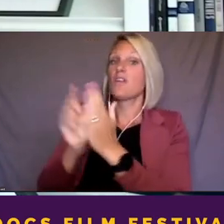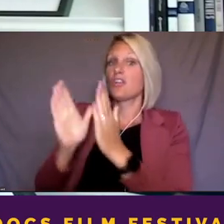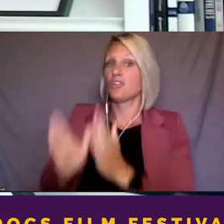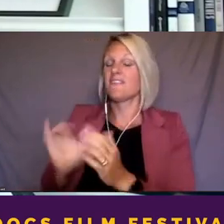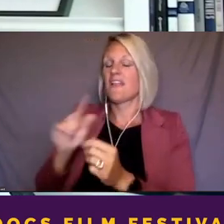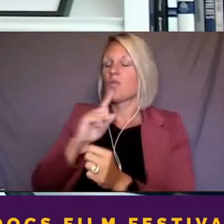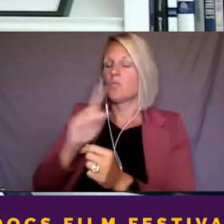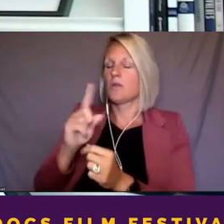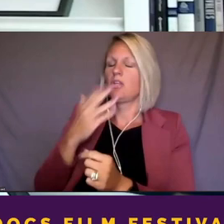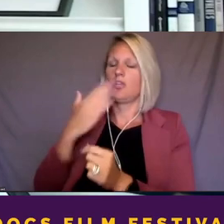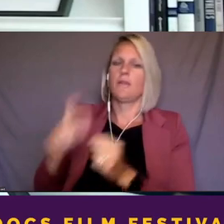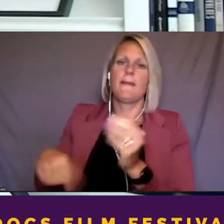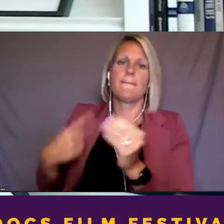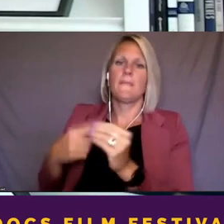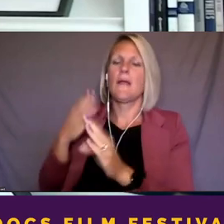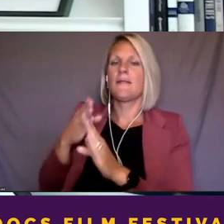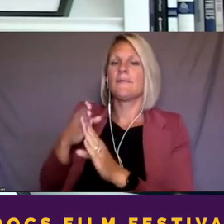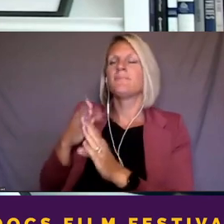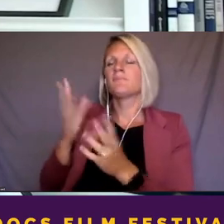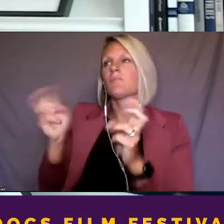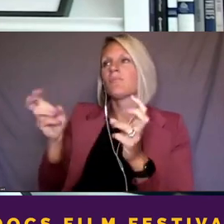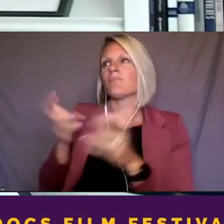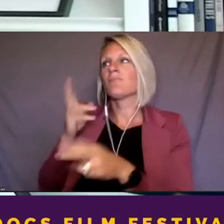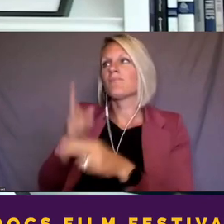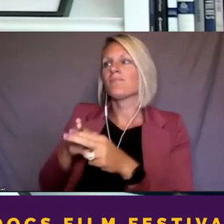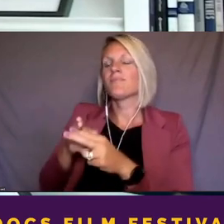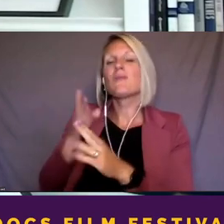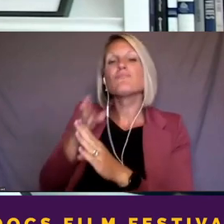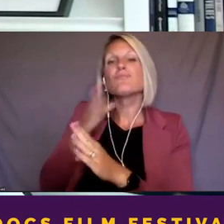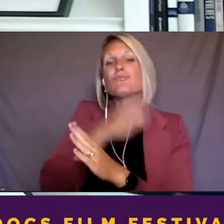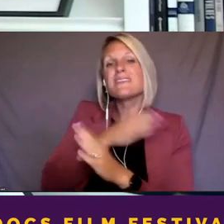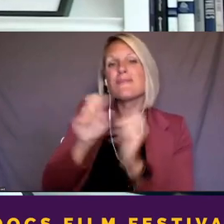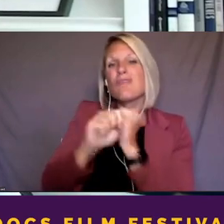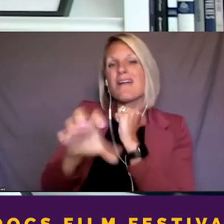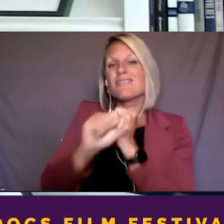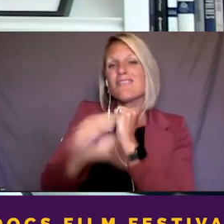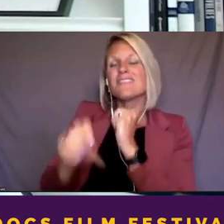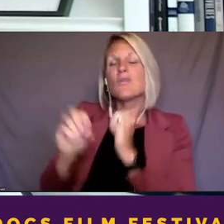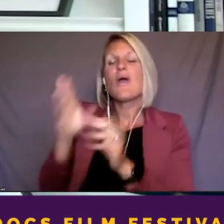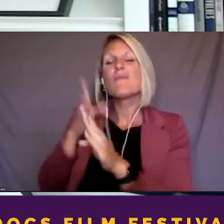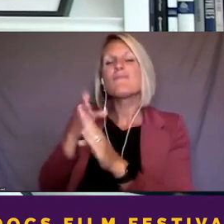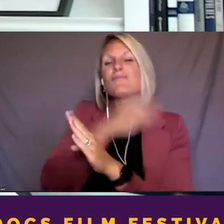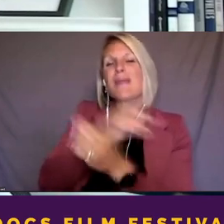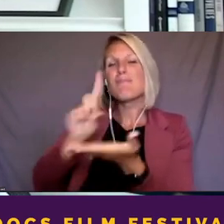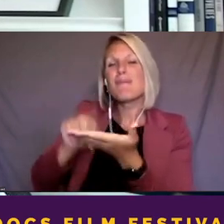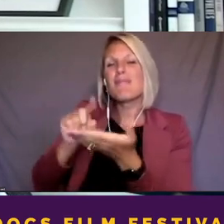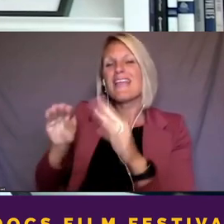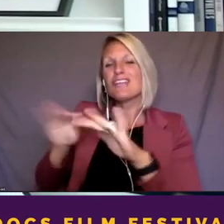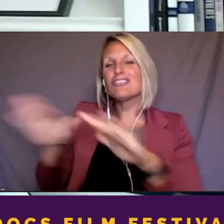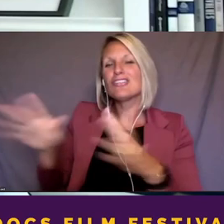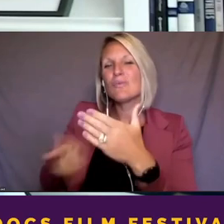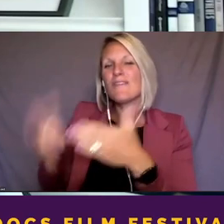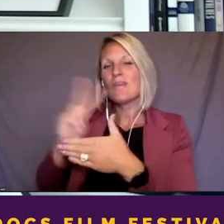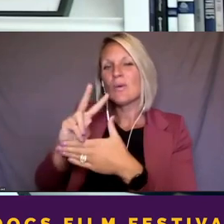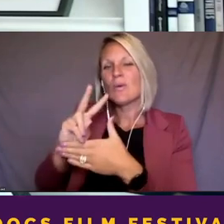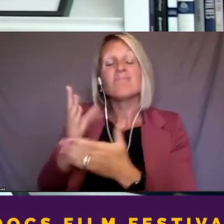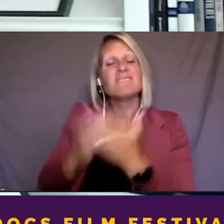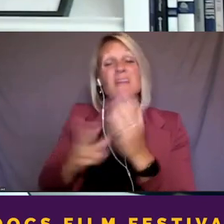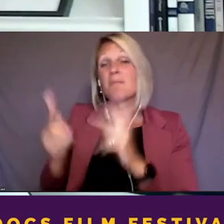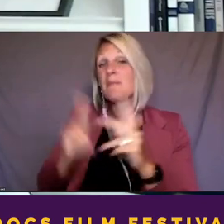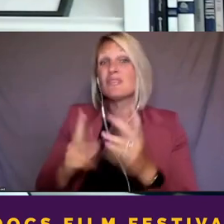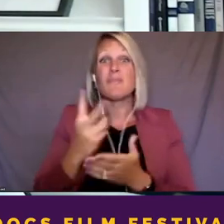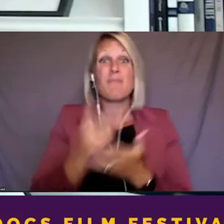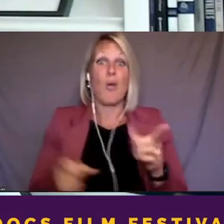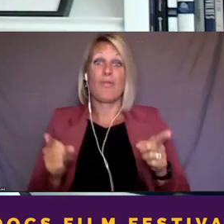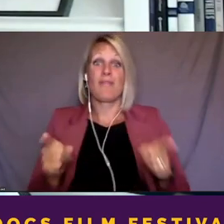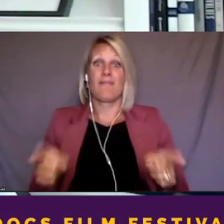at helping with what we would refer to as pre-broadcast or pre-publication review. There are some people that do both. We try